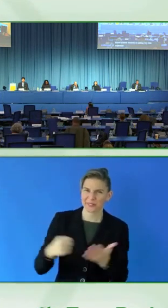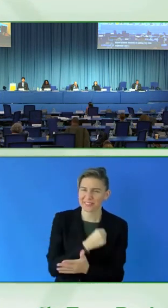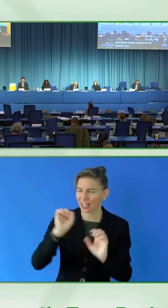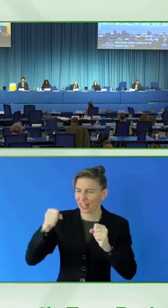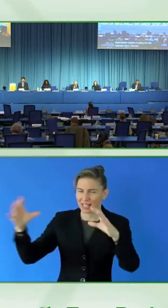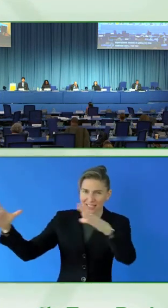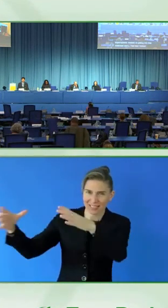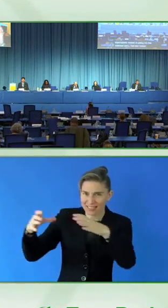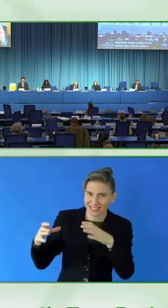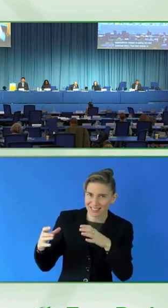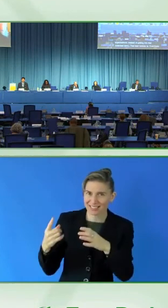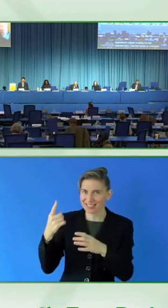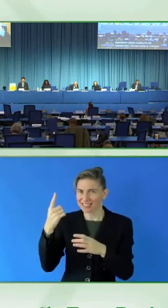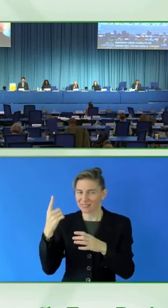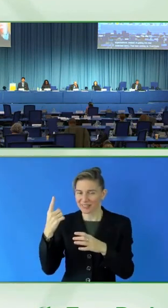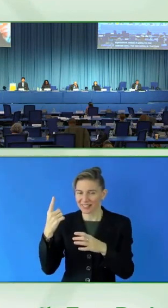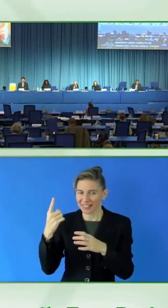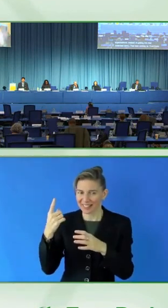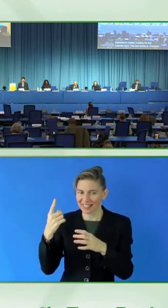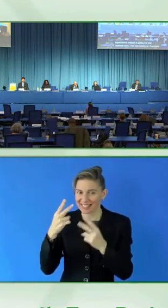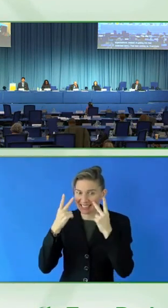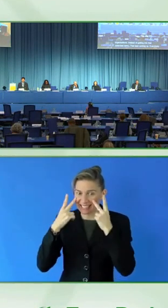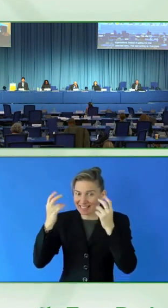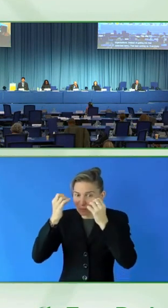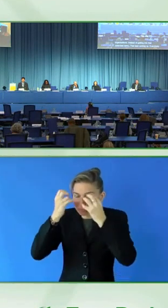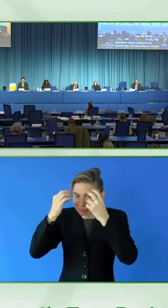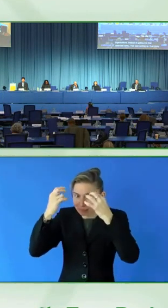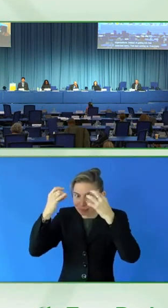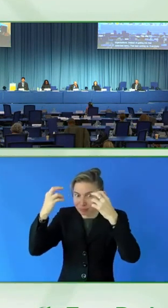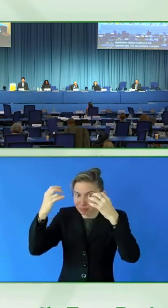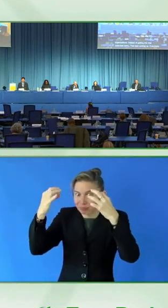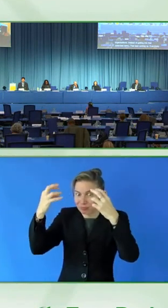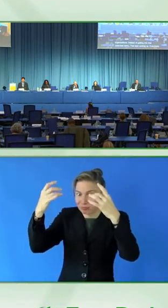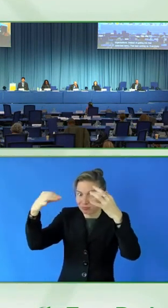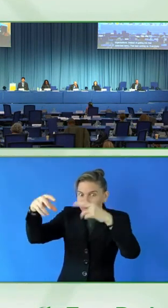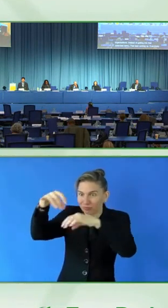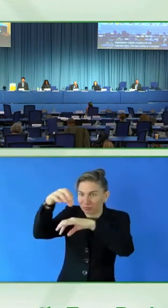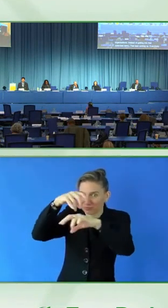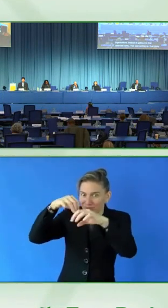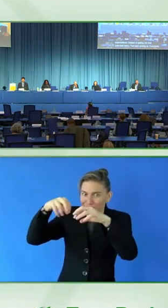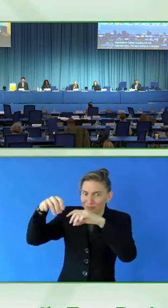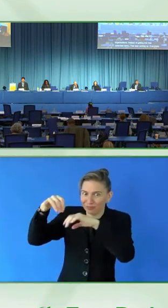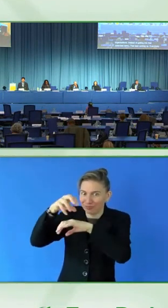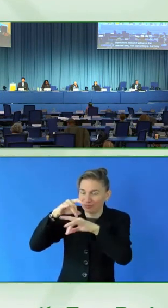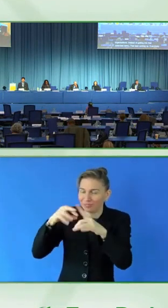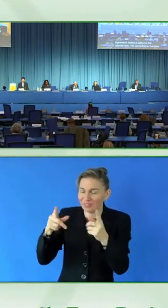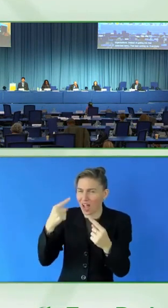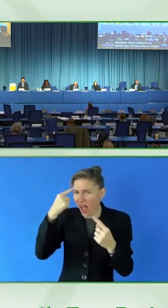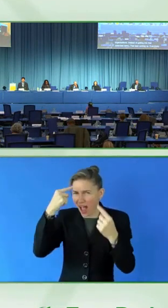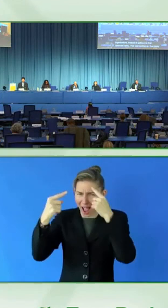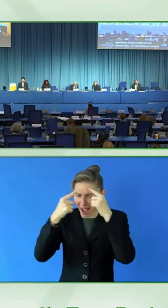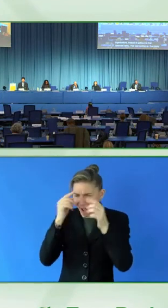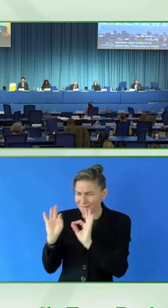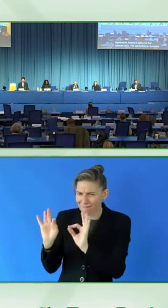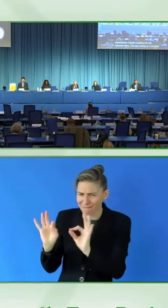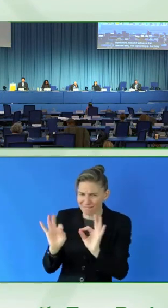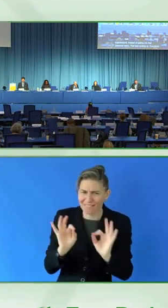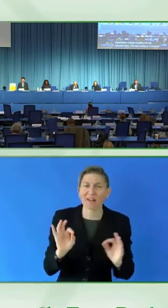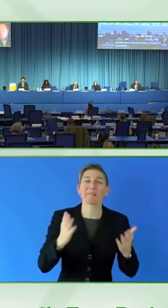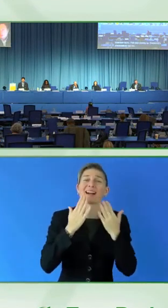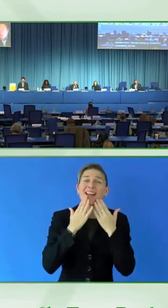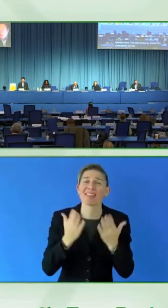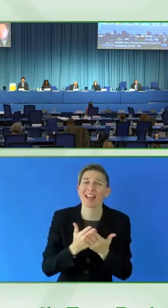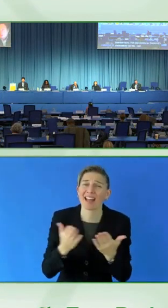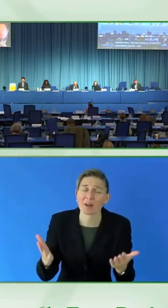I could just see the steam coming off everyone's head about all the great ideas. So thank you very much. Thank you to the zero project team.